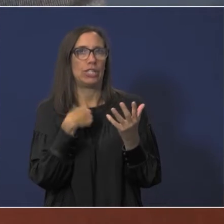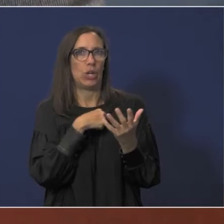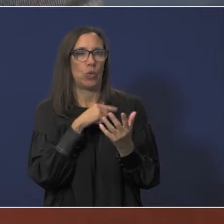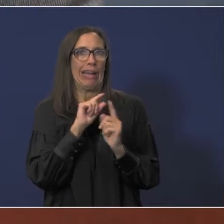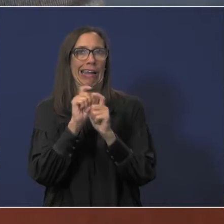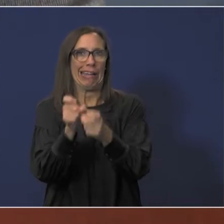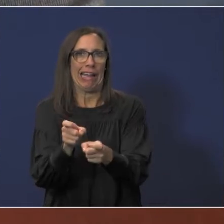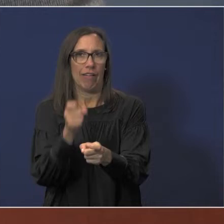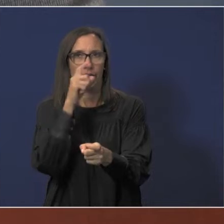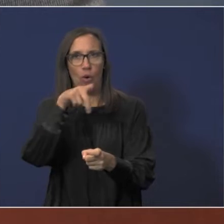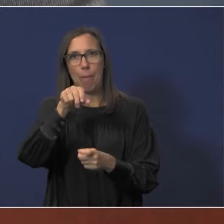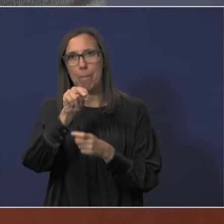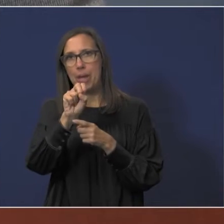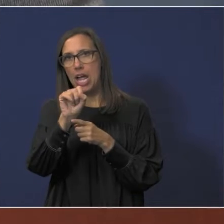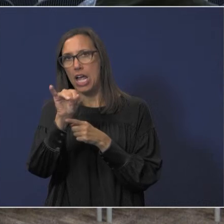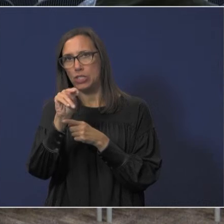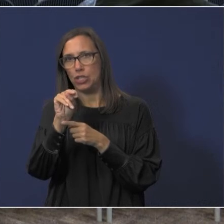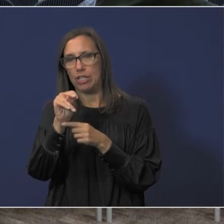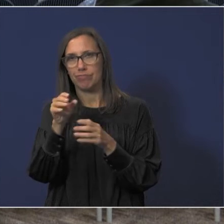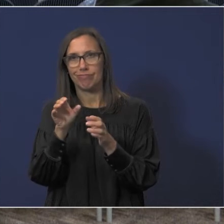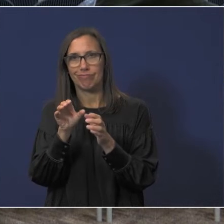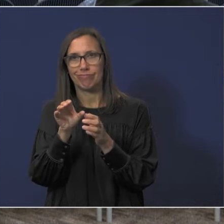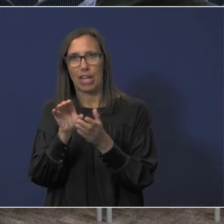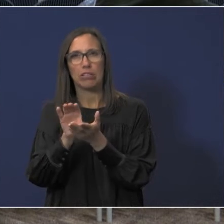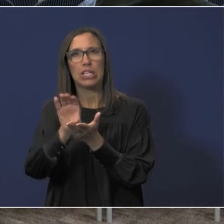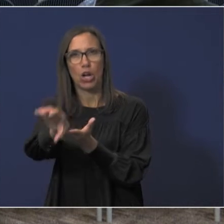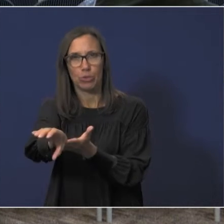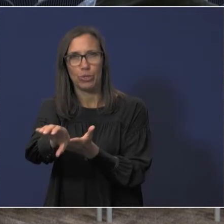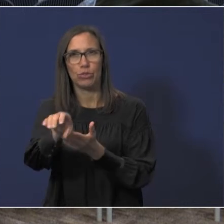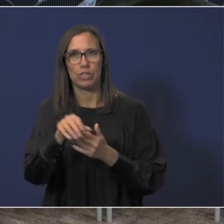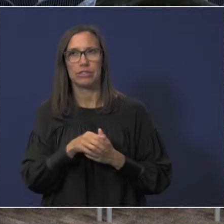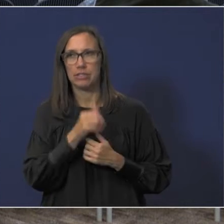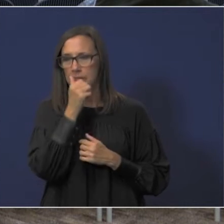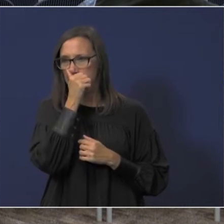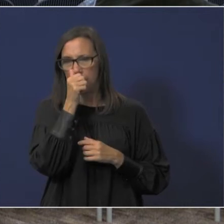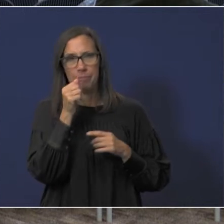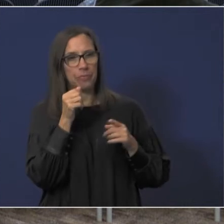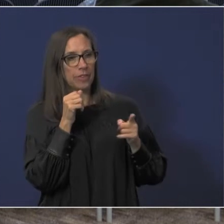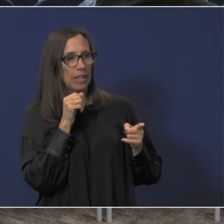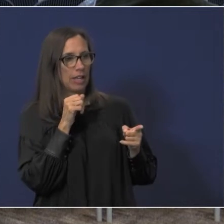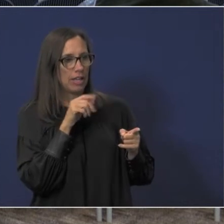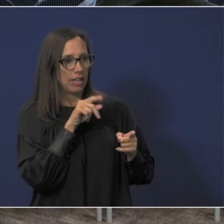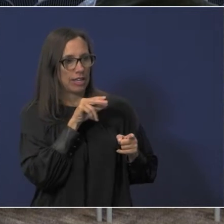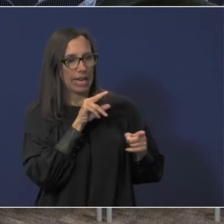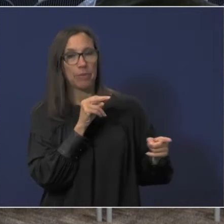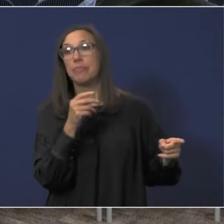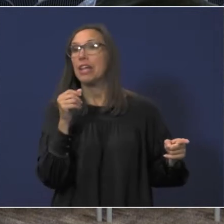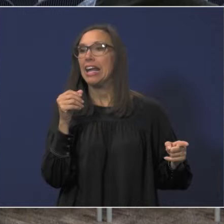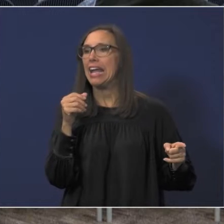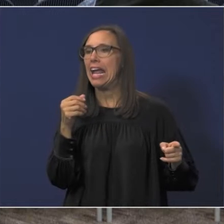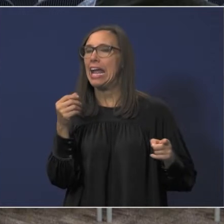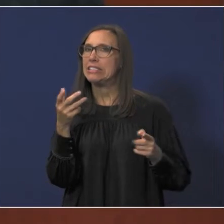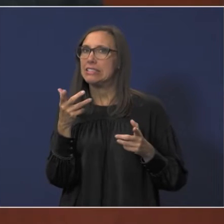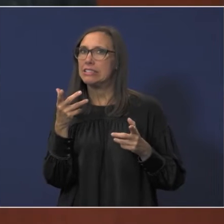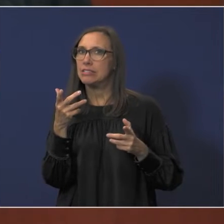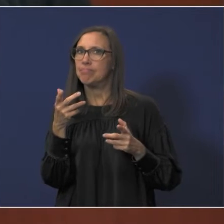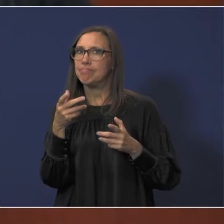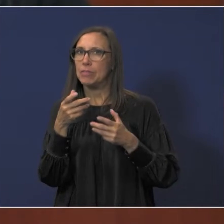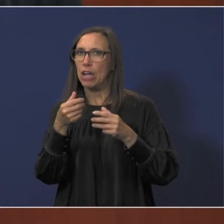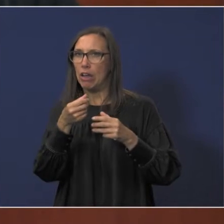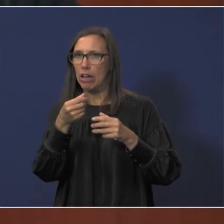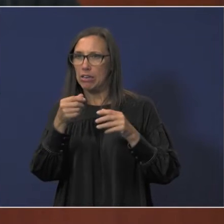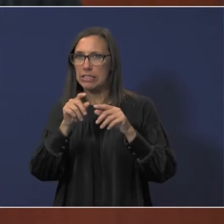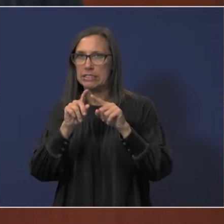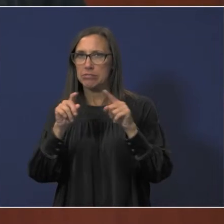make in the way of pension contributions if you will uh go look there's actually it's actually a combination of numbers